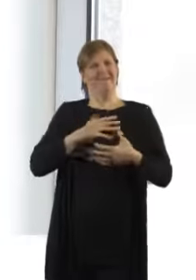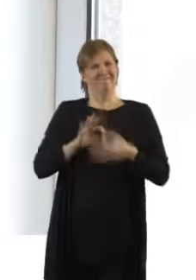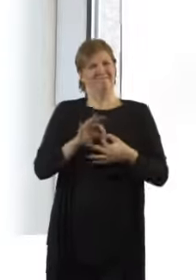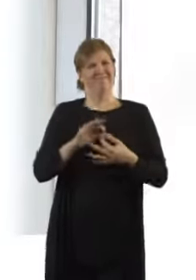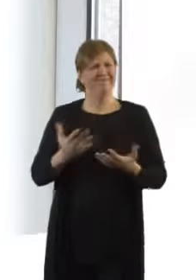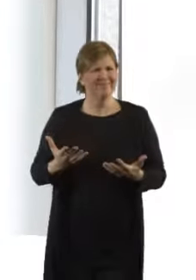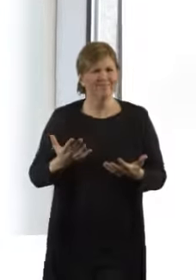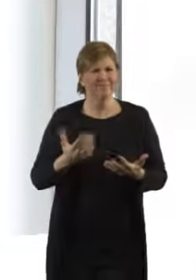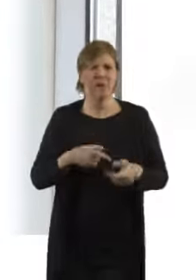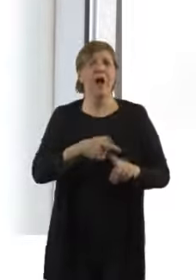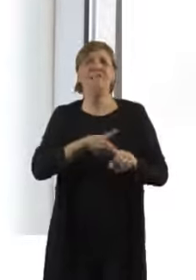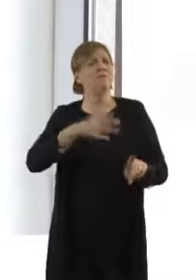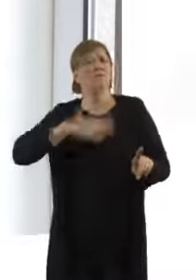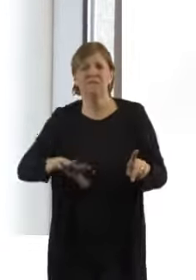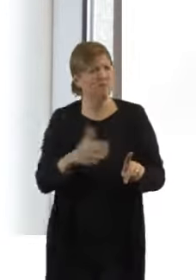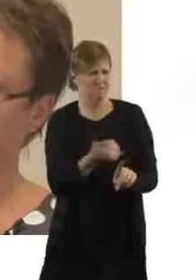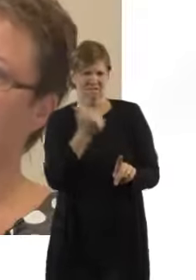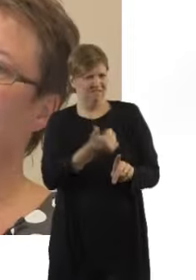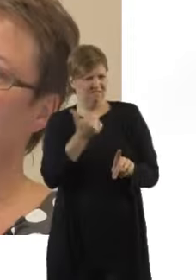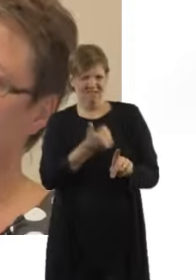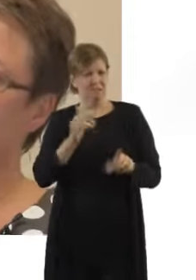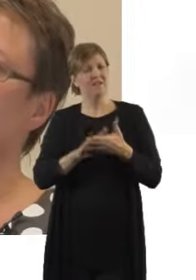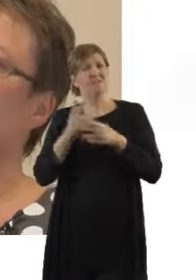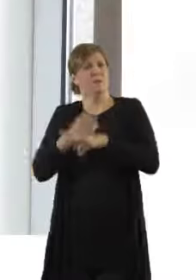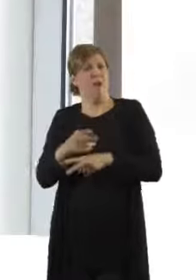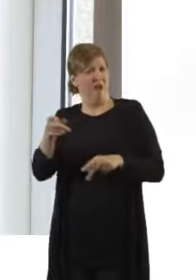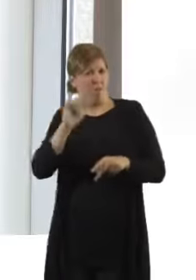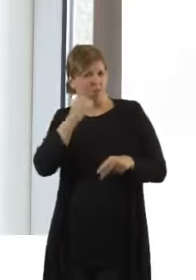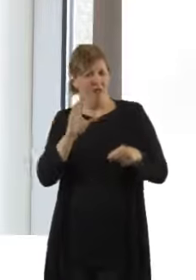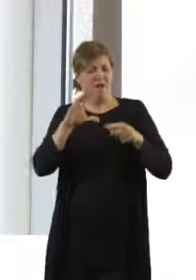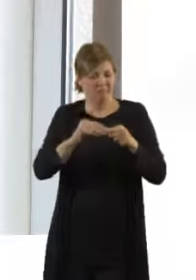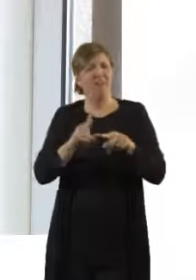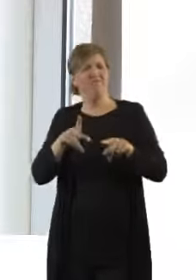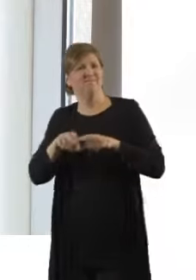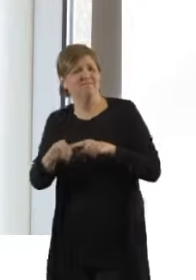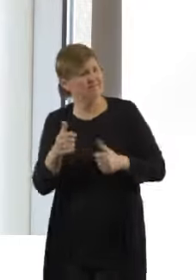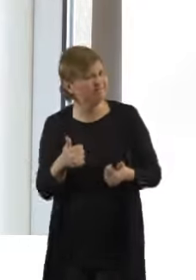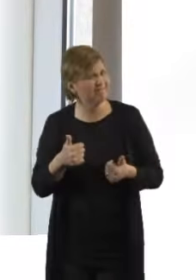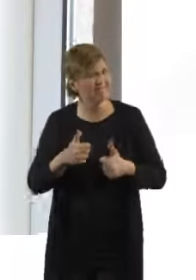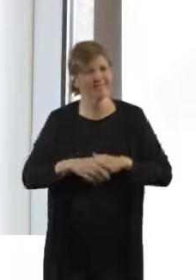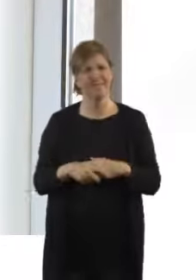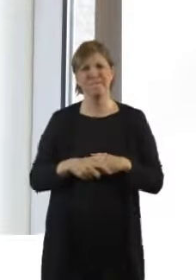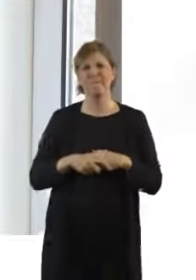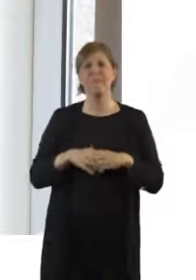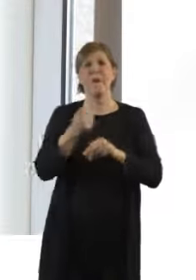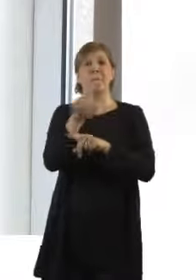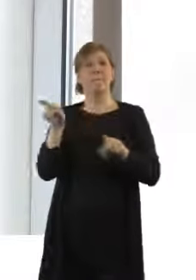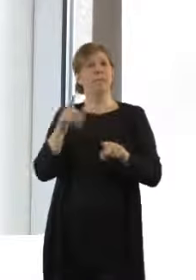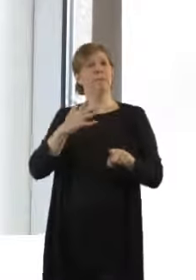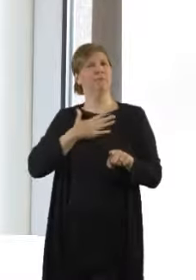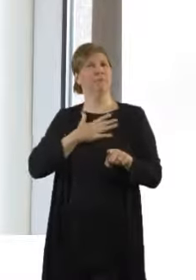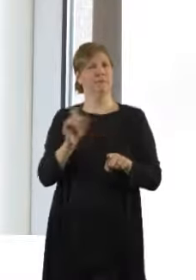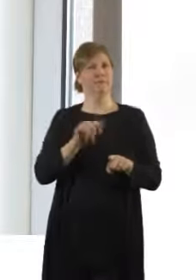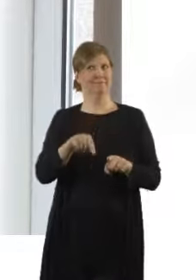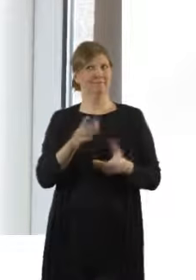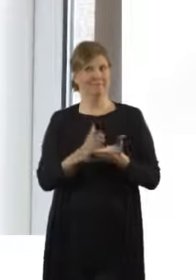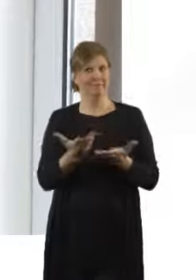If they don't want to do it, they don't have to, and the midwife will clamp and cut the cord. Some women like to look and see what